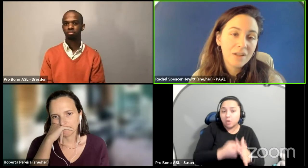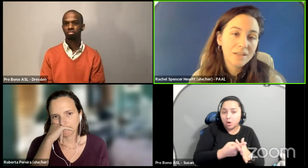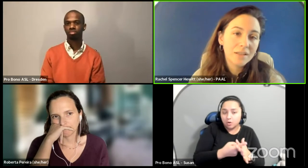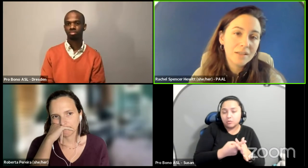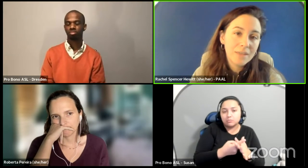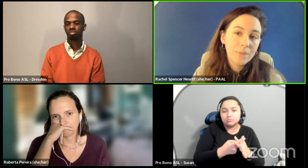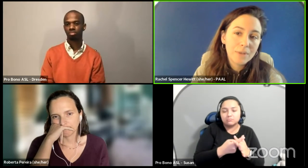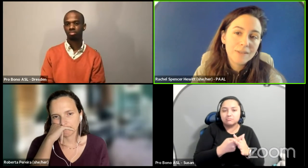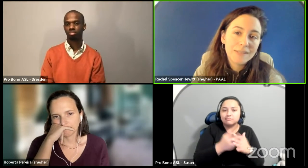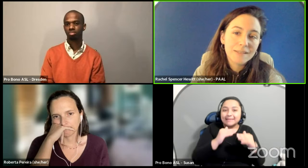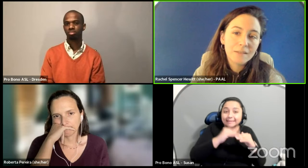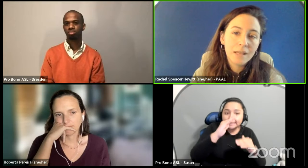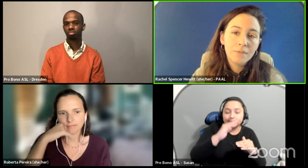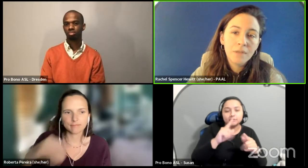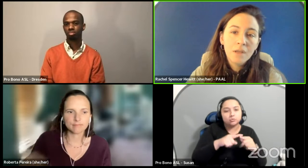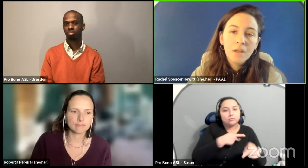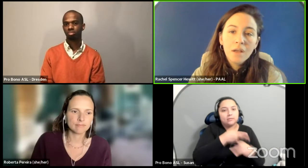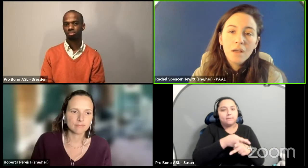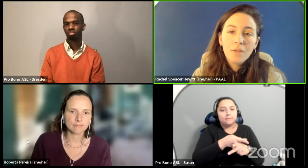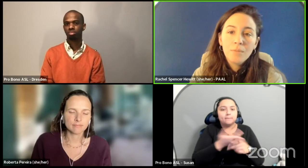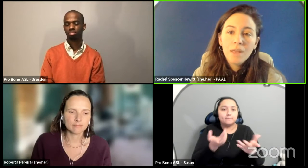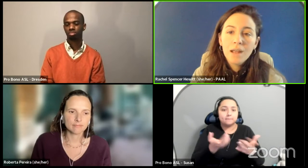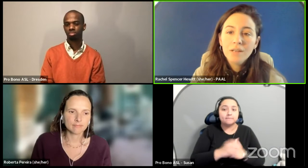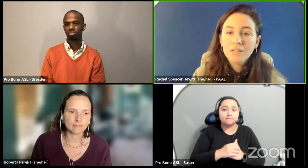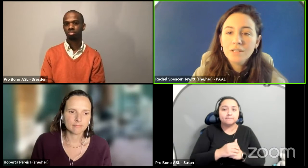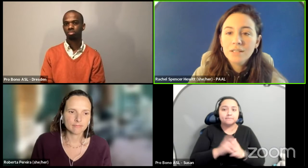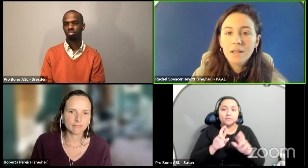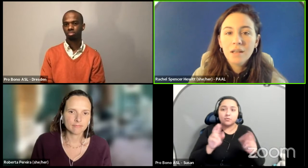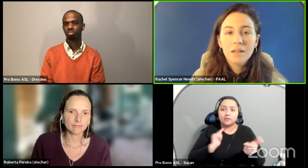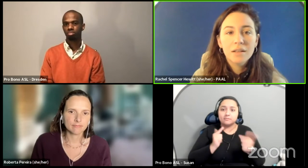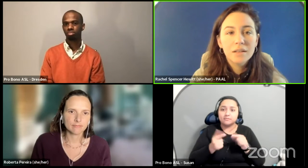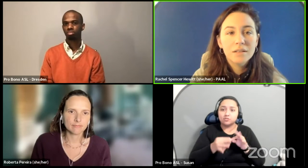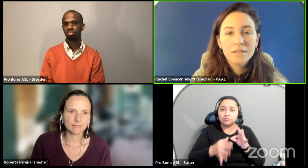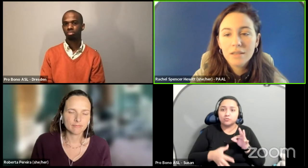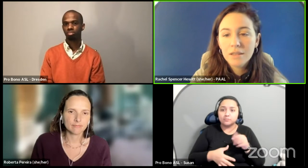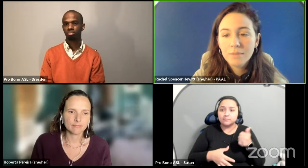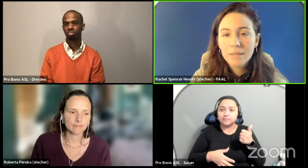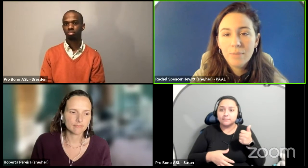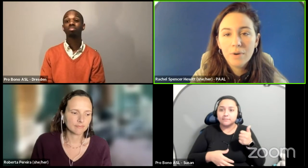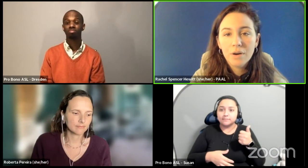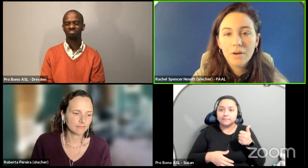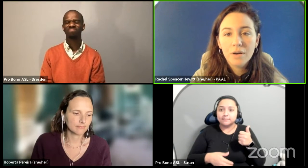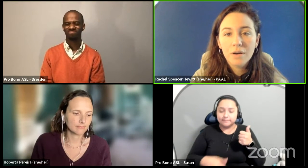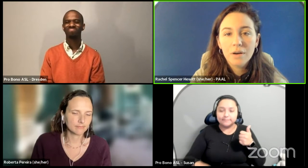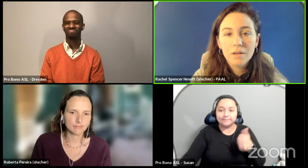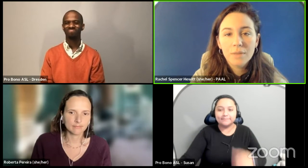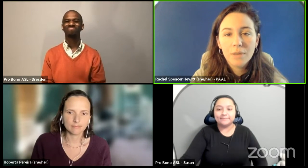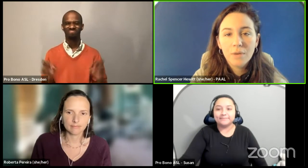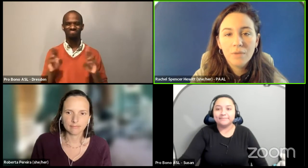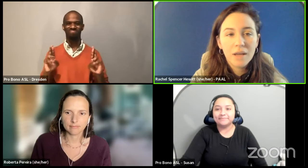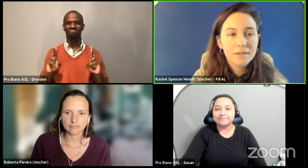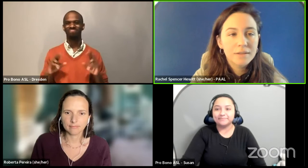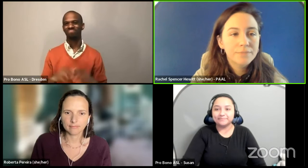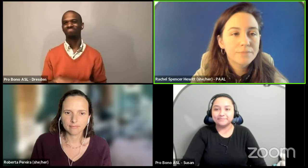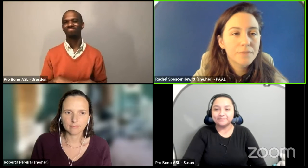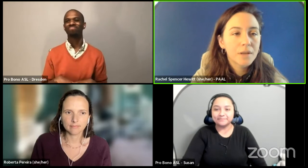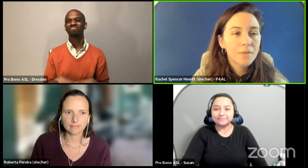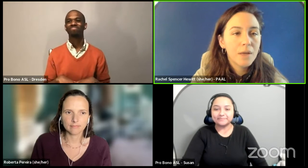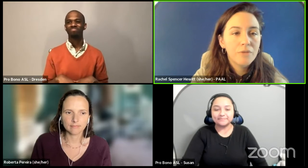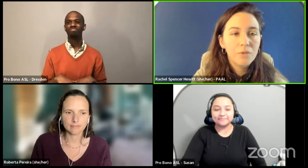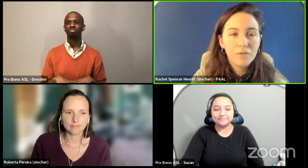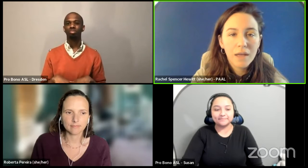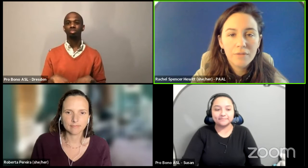least, if not to keep up consistently. And Ashley, just a thumbs up or let me know if that's